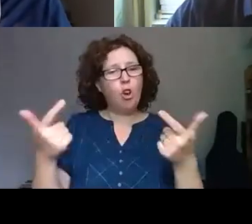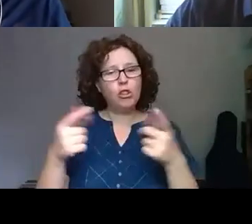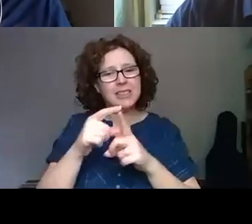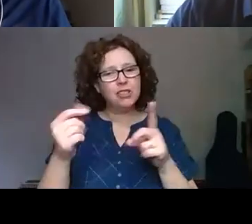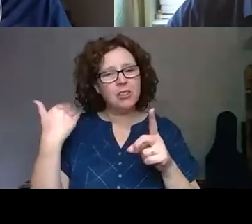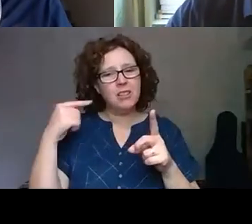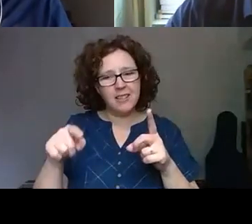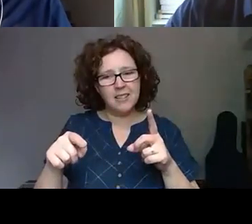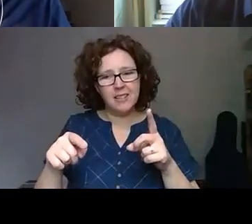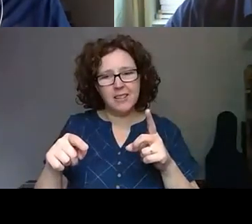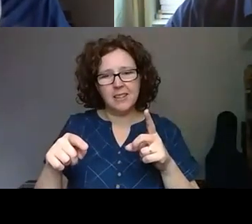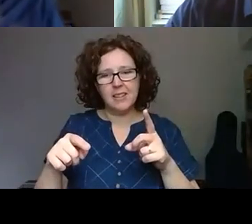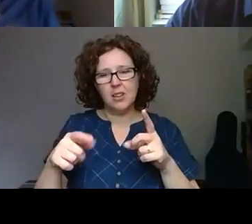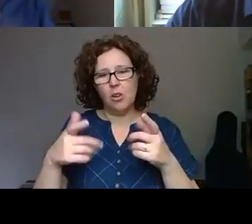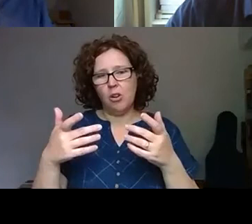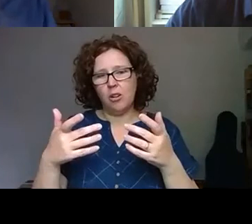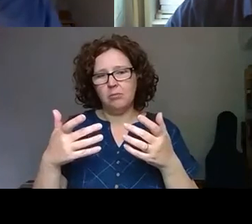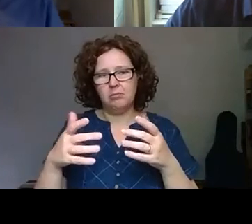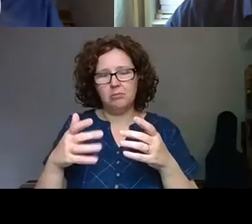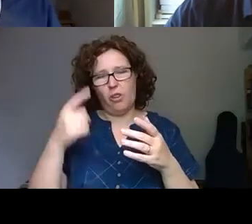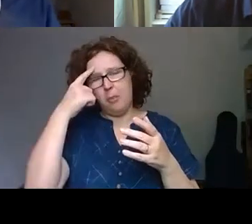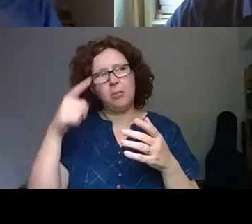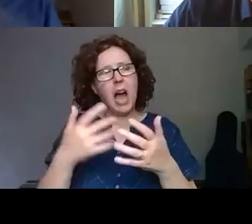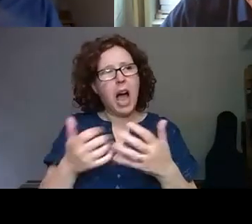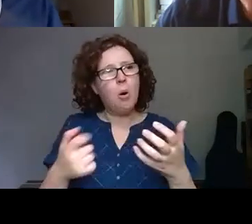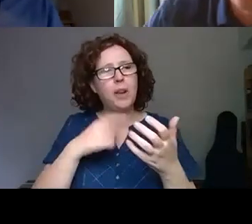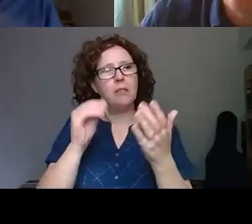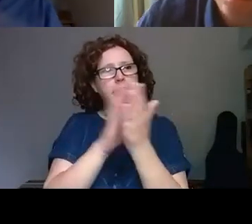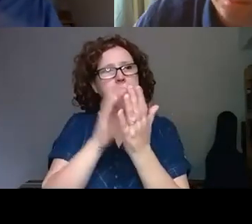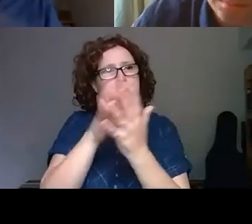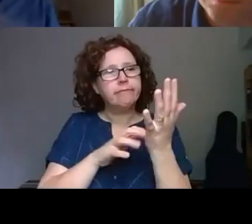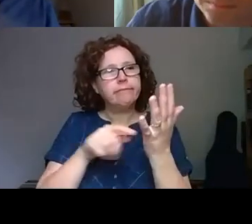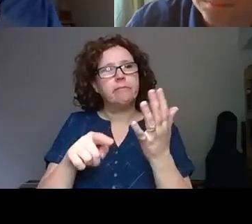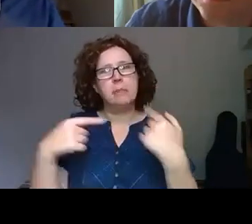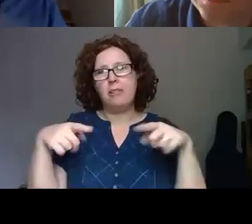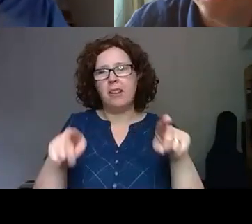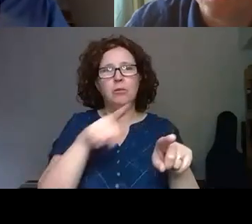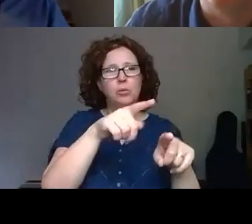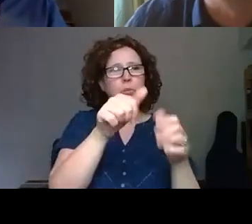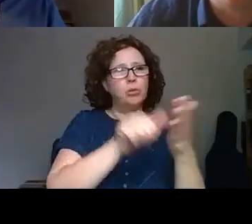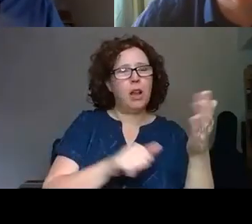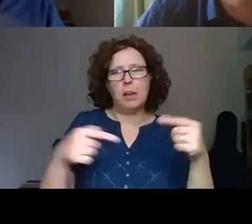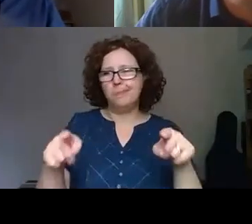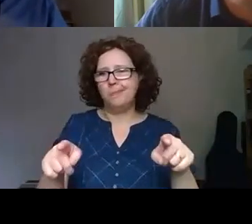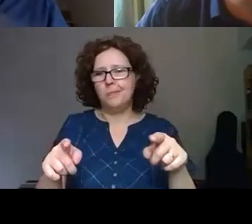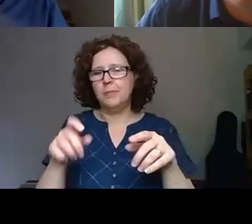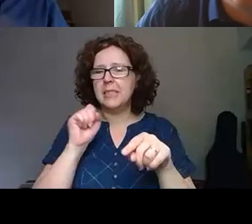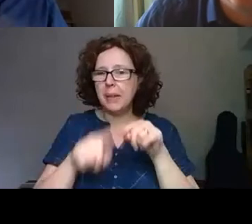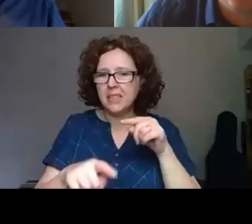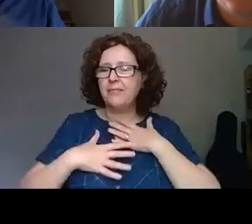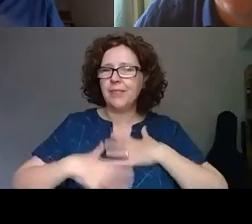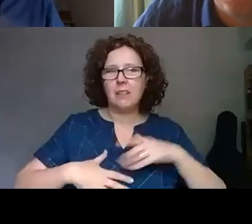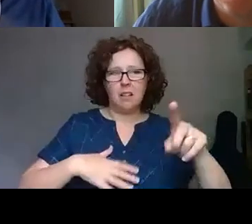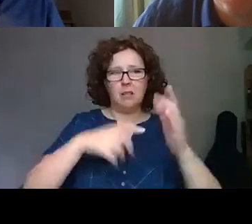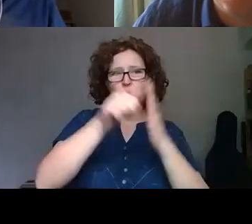how can we produce content. And that are parallel to the programs that especially the physical programs